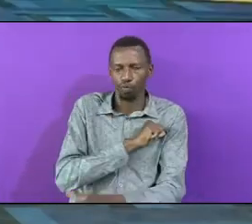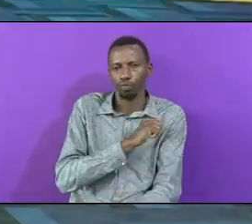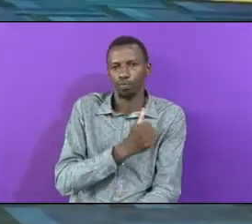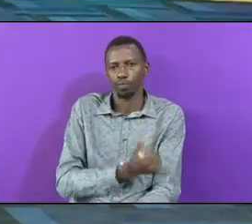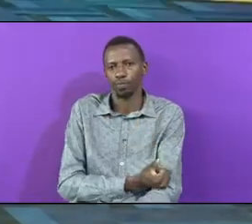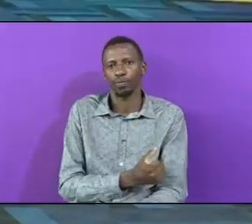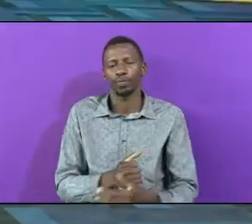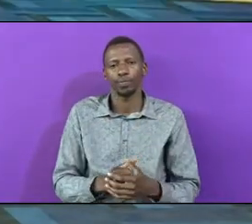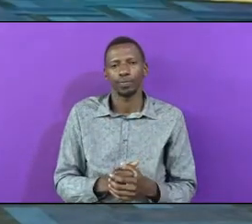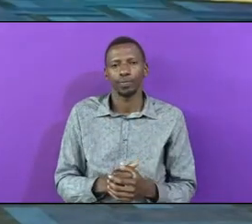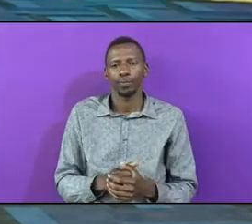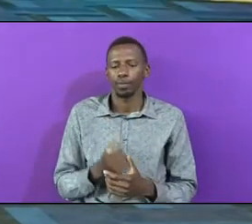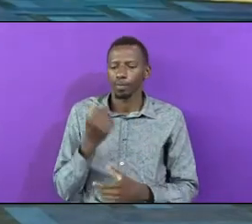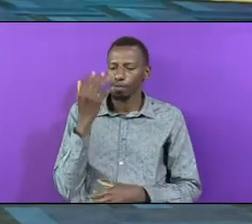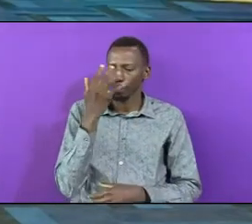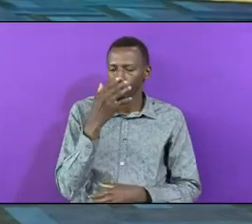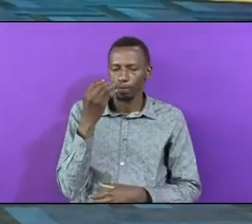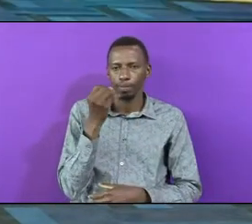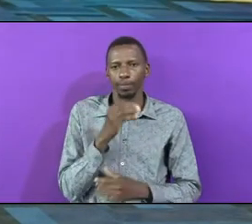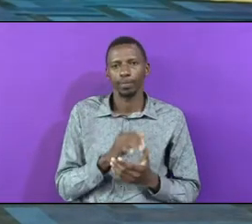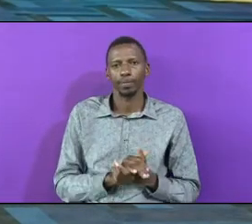It's beautiful